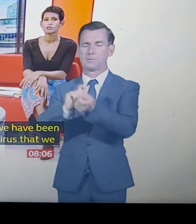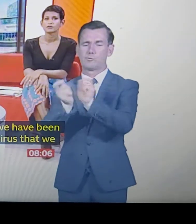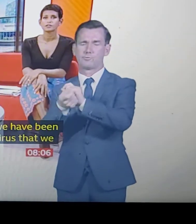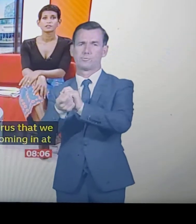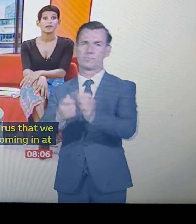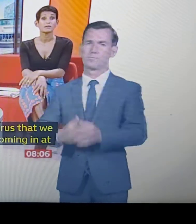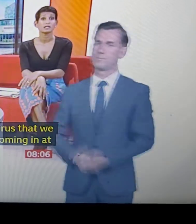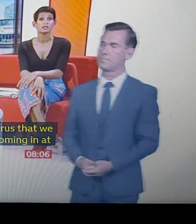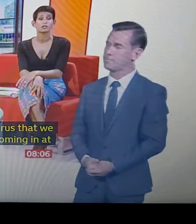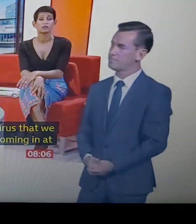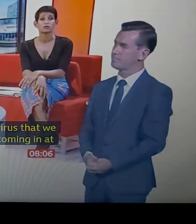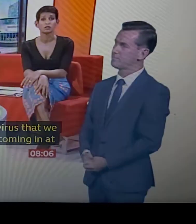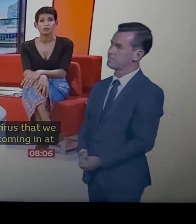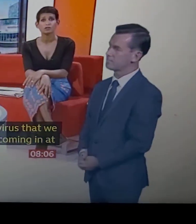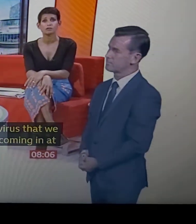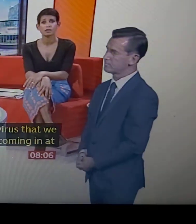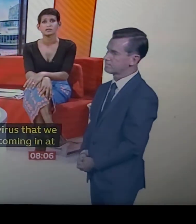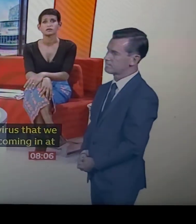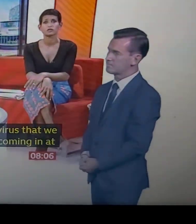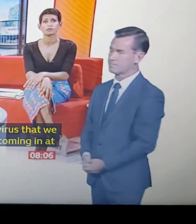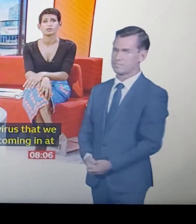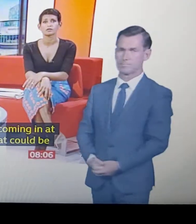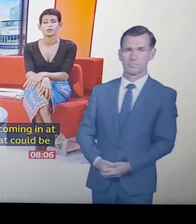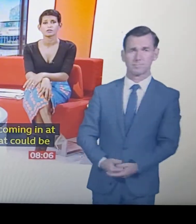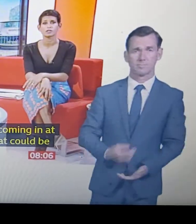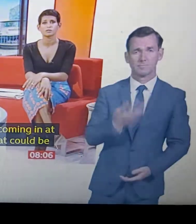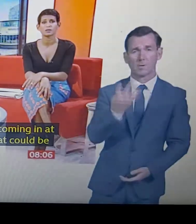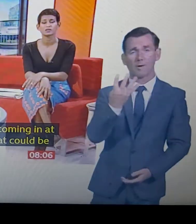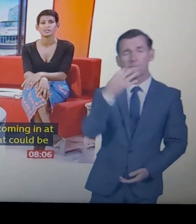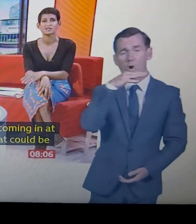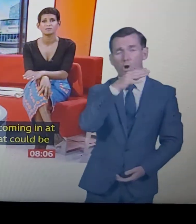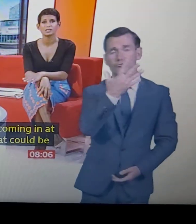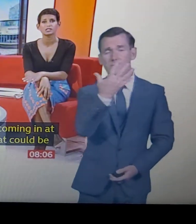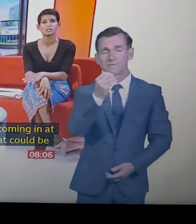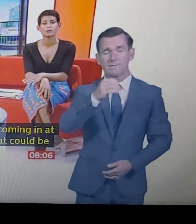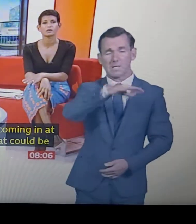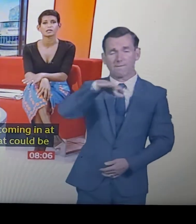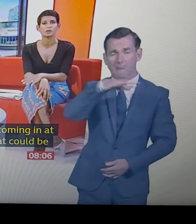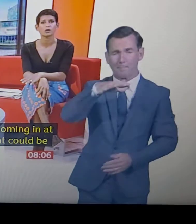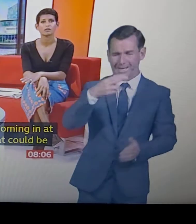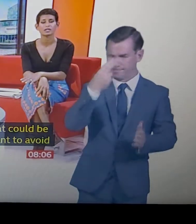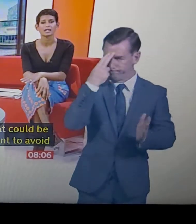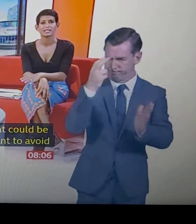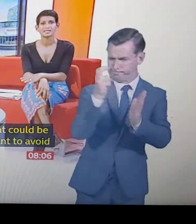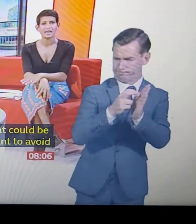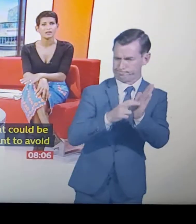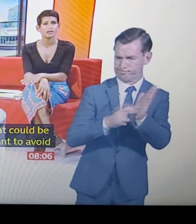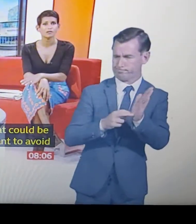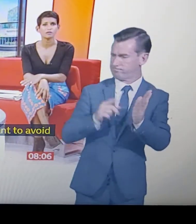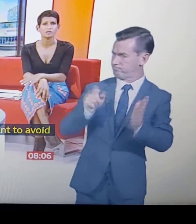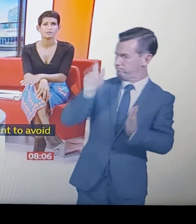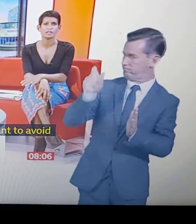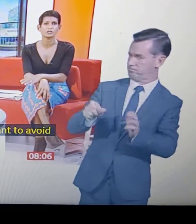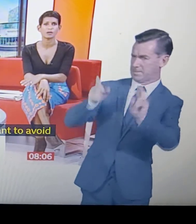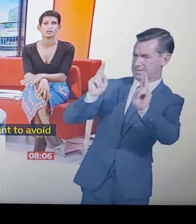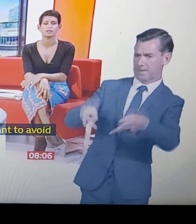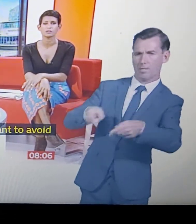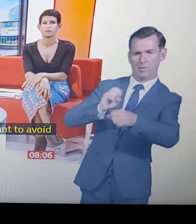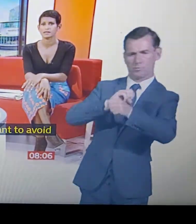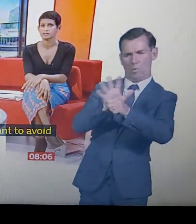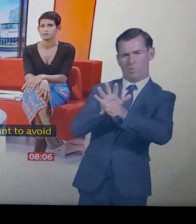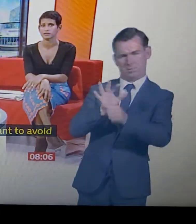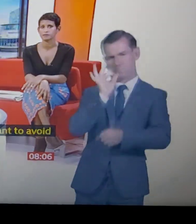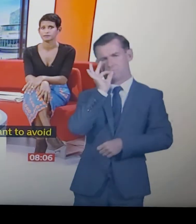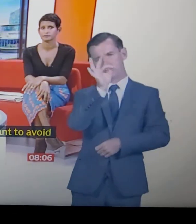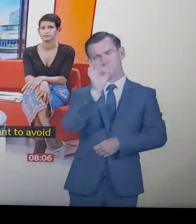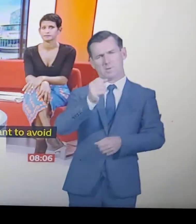450 families who lost a relative to coronavirus are demanding an immediate public inquiry into how the government managed parts of